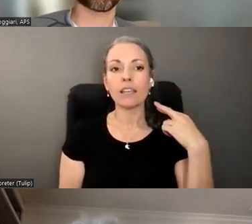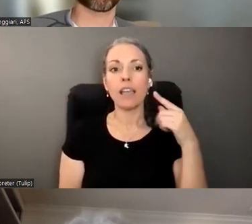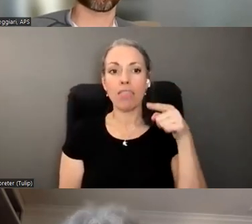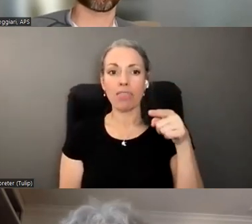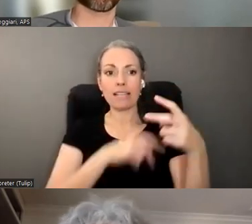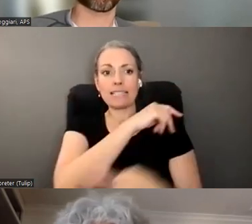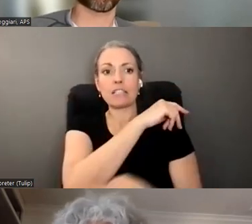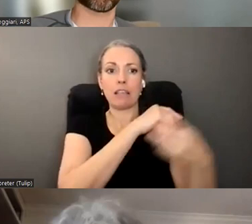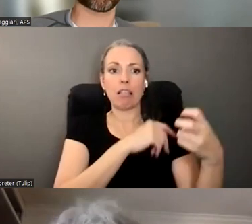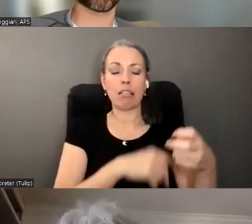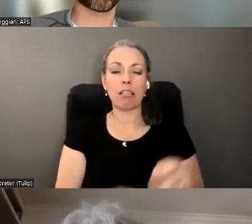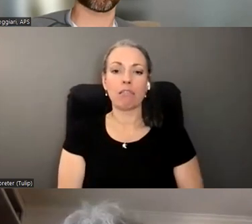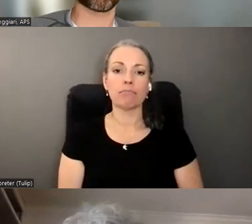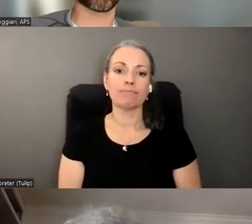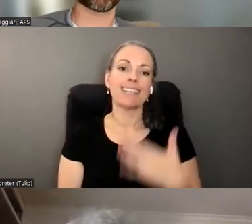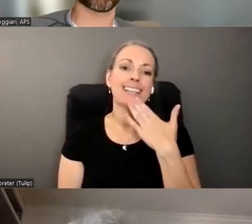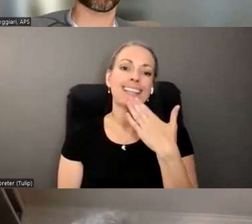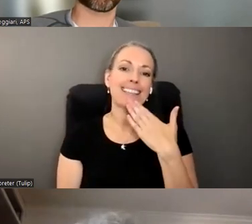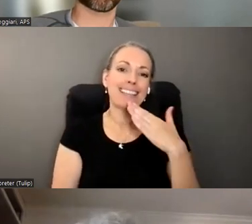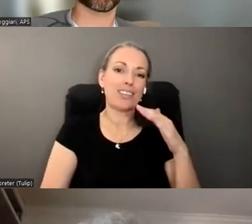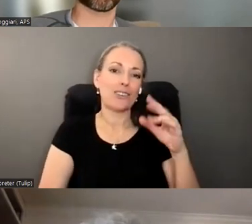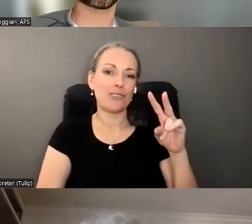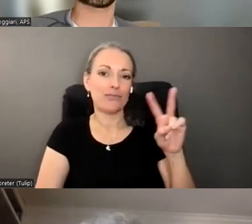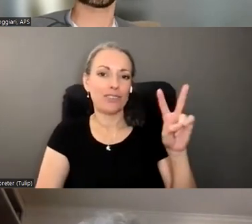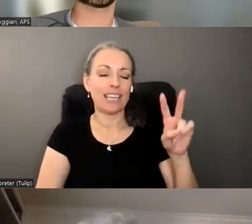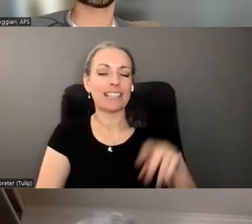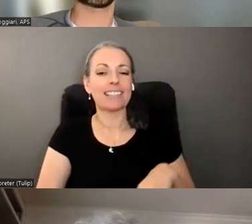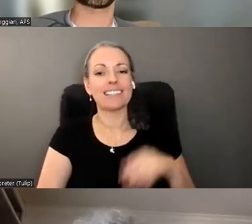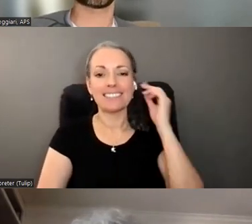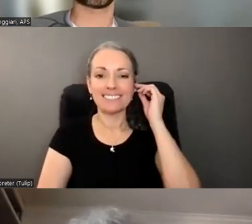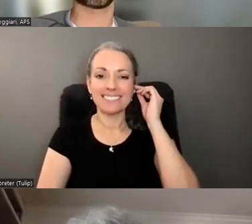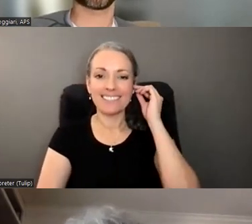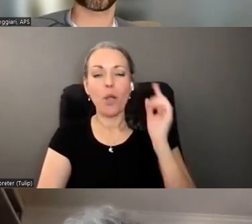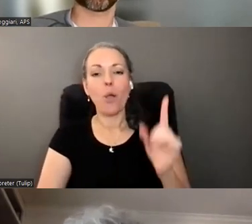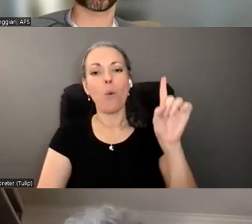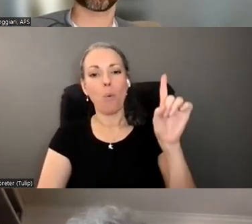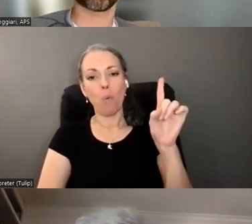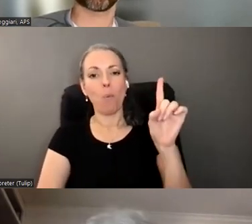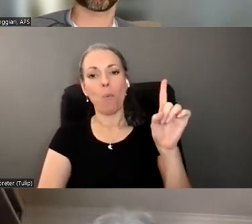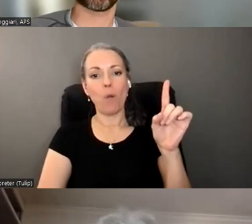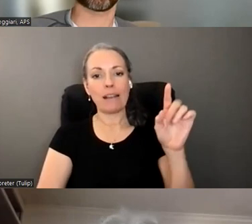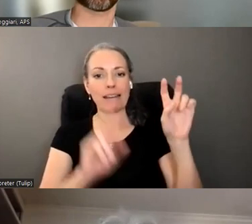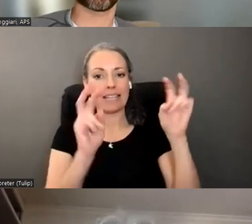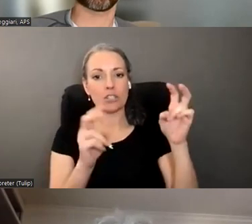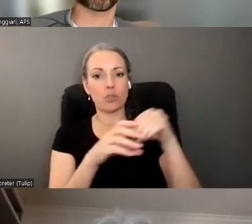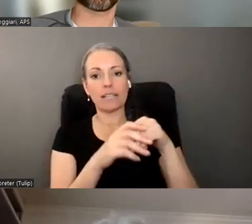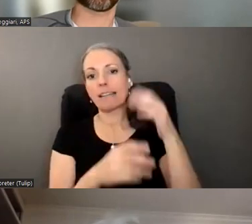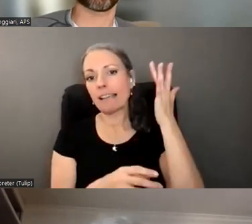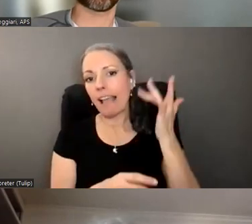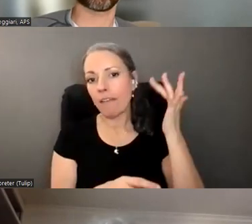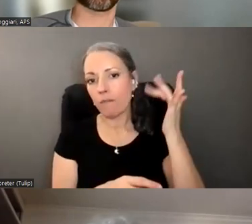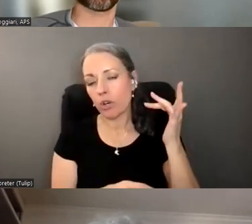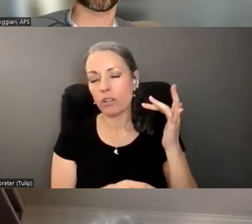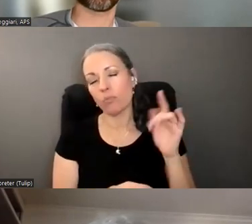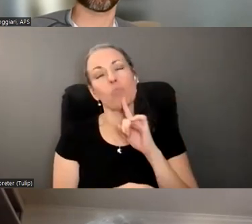thanks Vivian um yeah one of the one of the issues in California is well